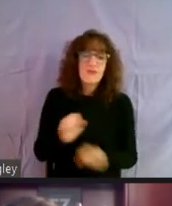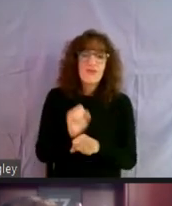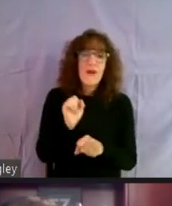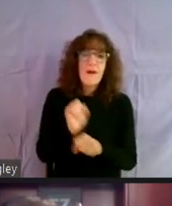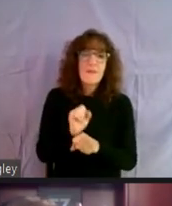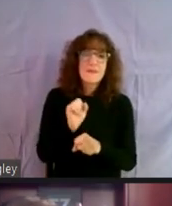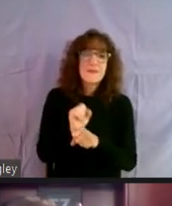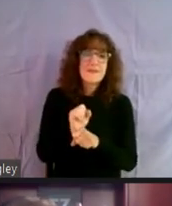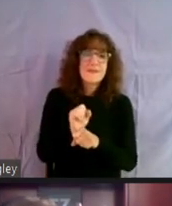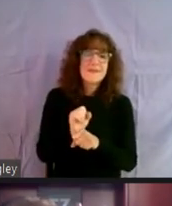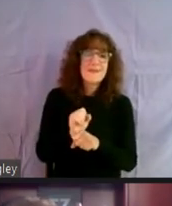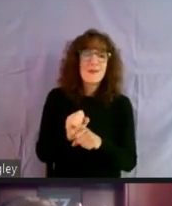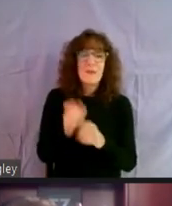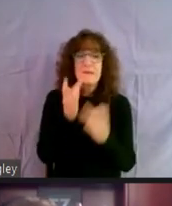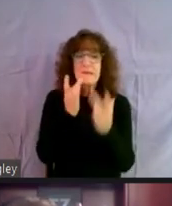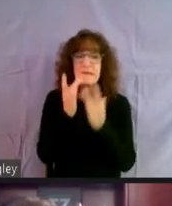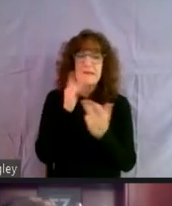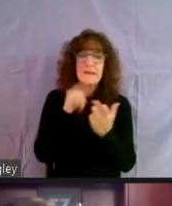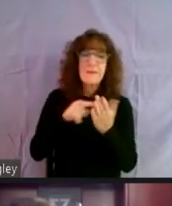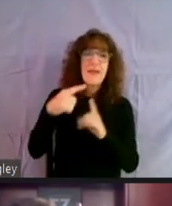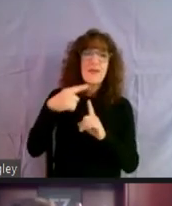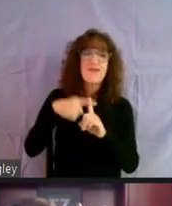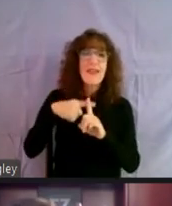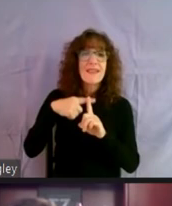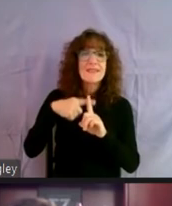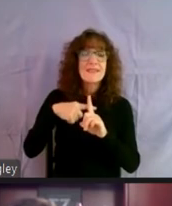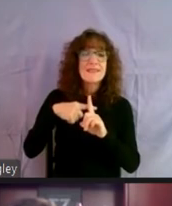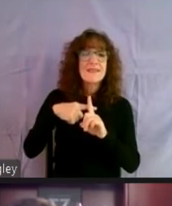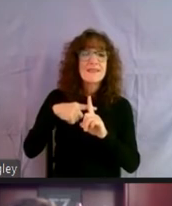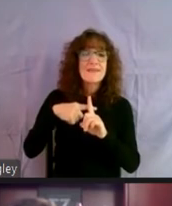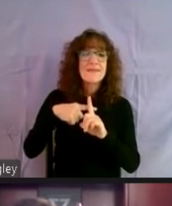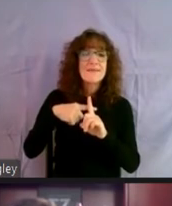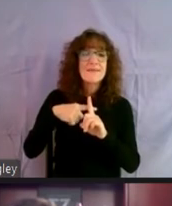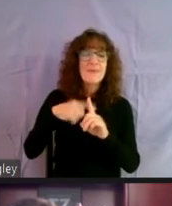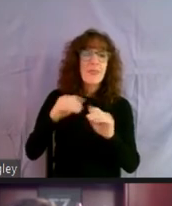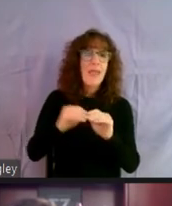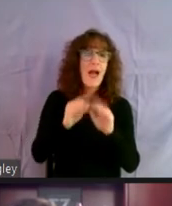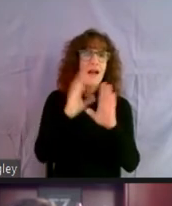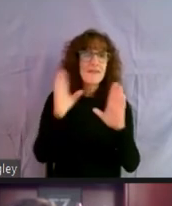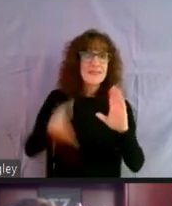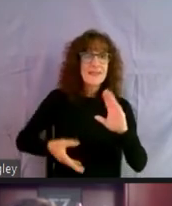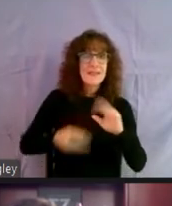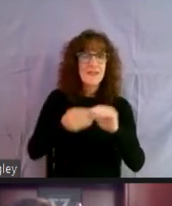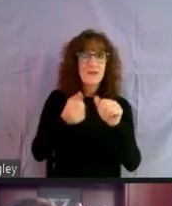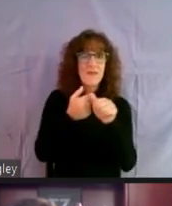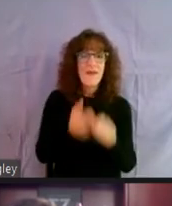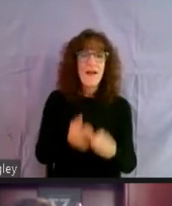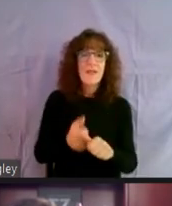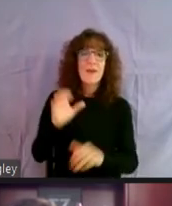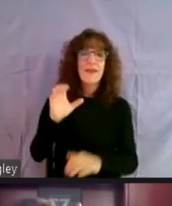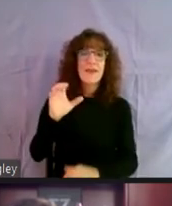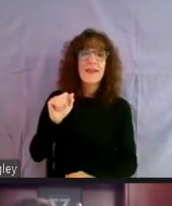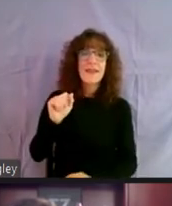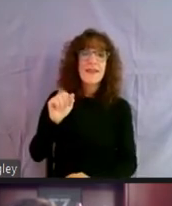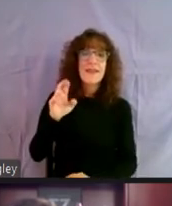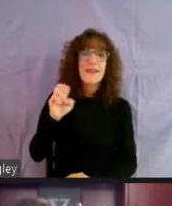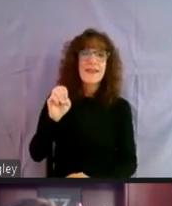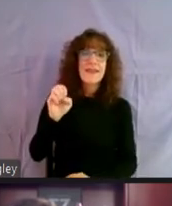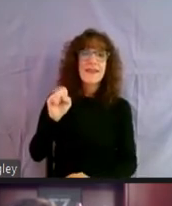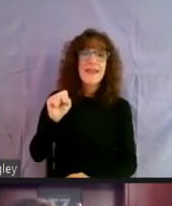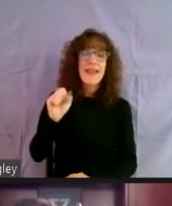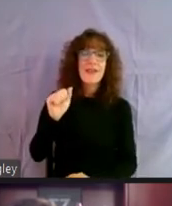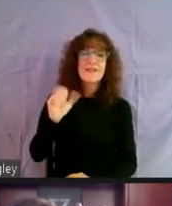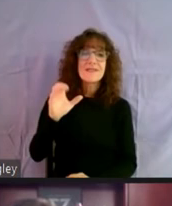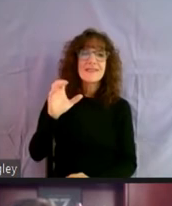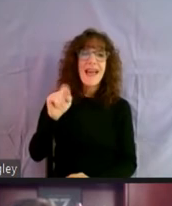have had trouble paying the rent. Um, yeah, obviously in addition to complying with the cares act as, um, Zafra was talking